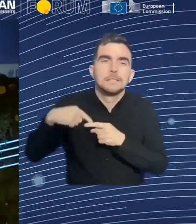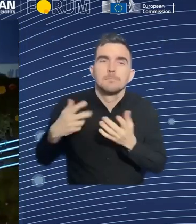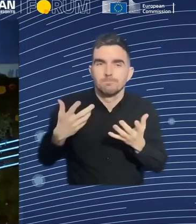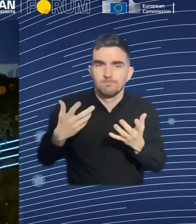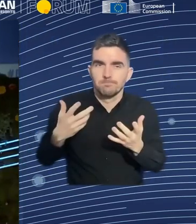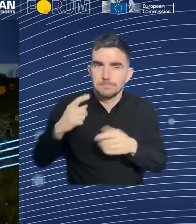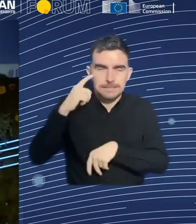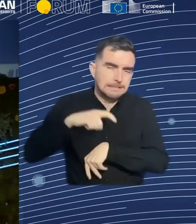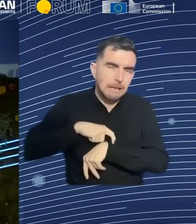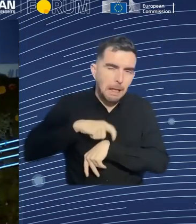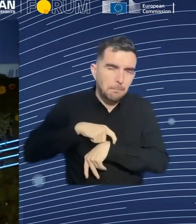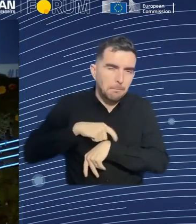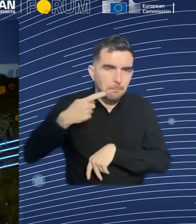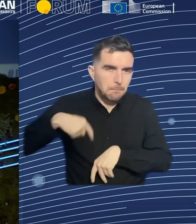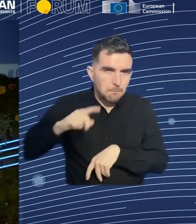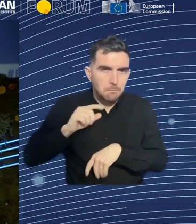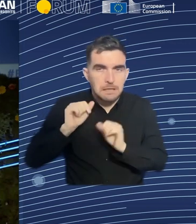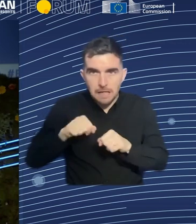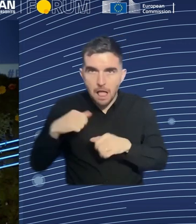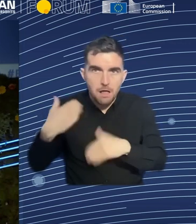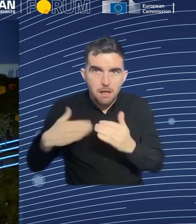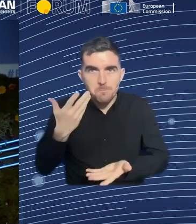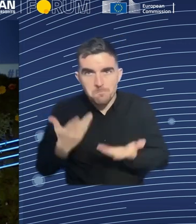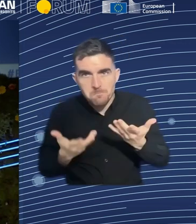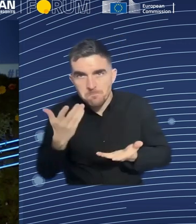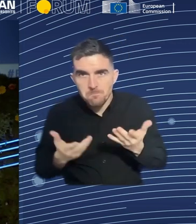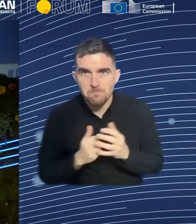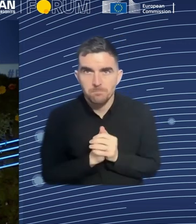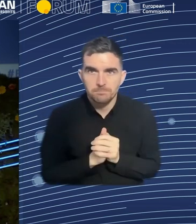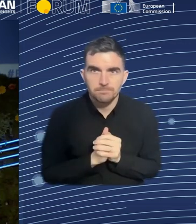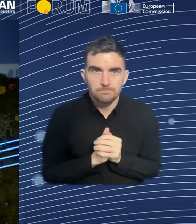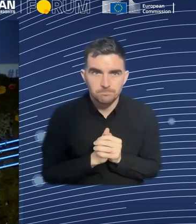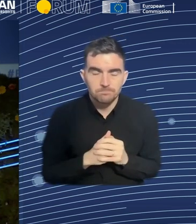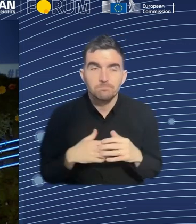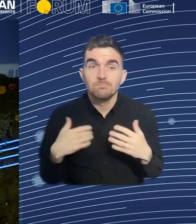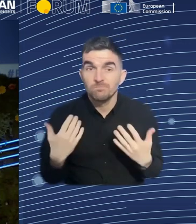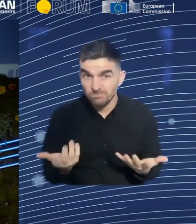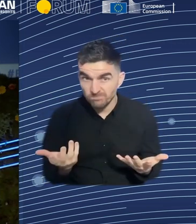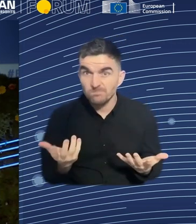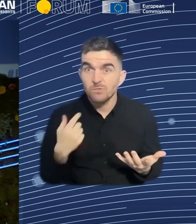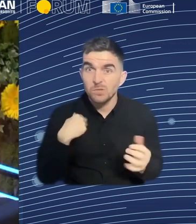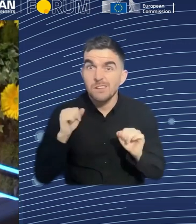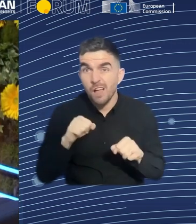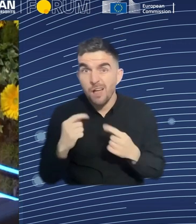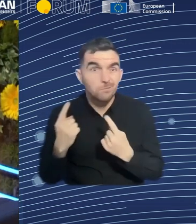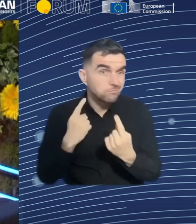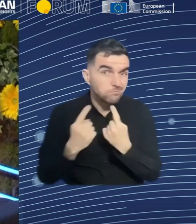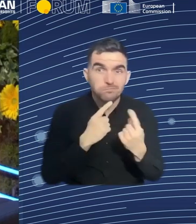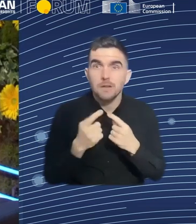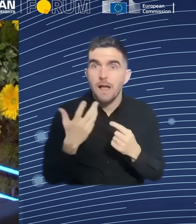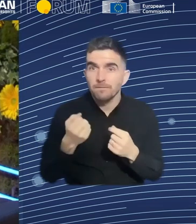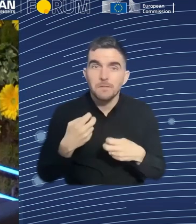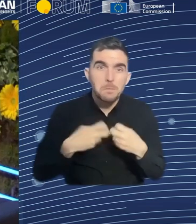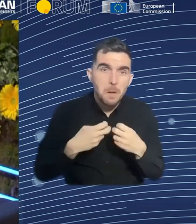when discussing these issues. Like you do get a completely different perspective when you put yourself